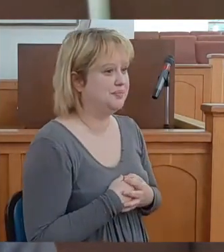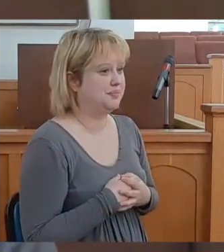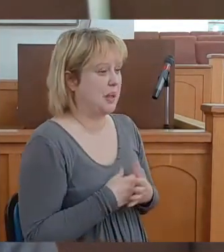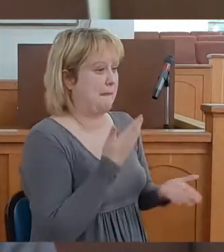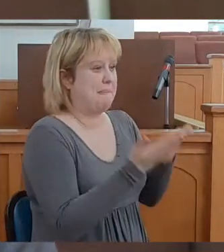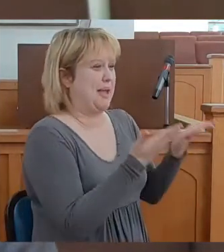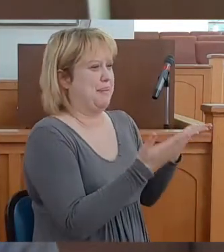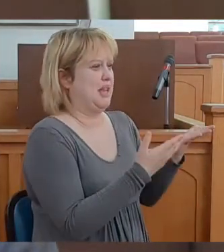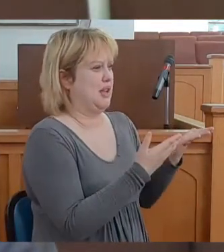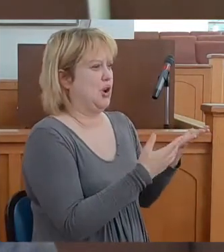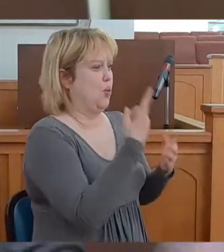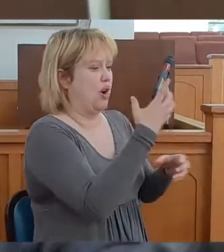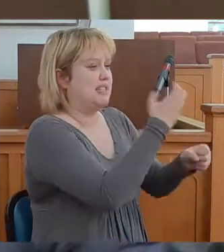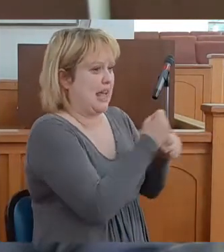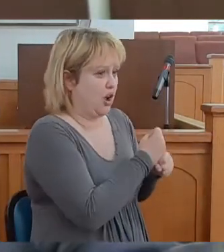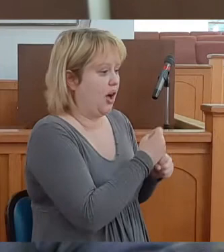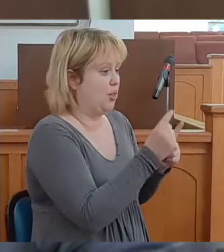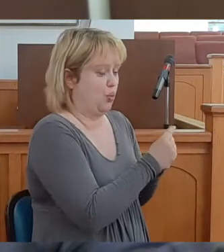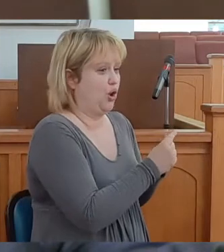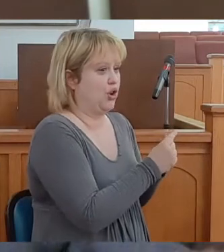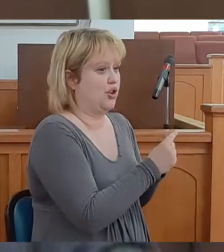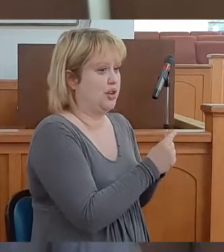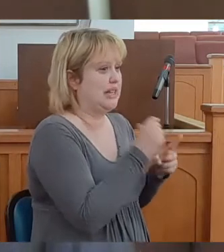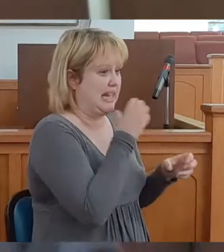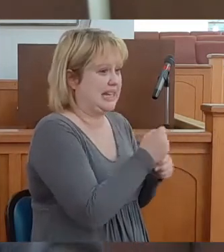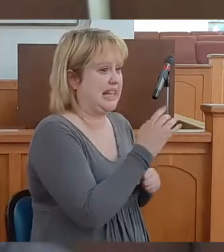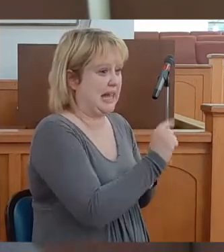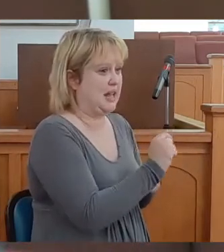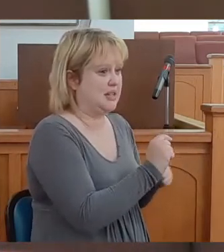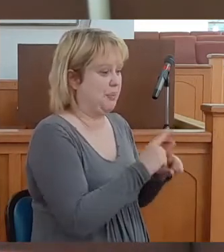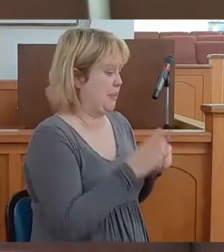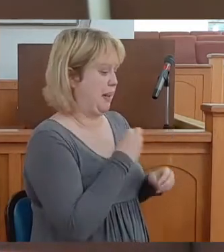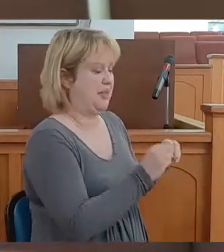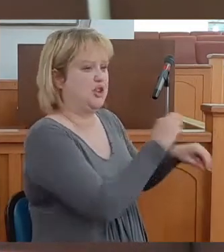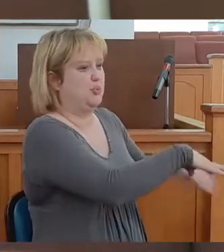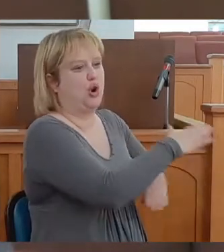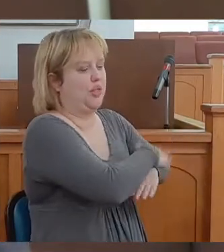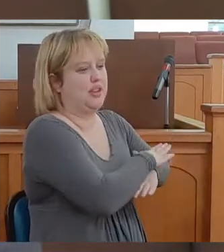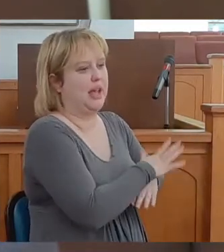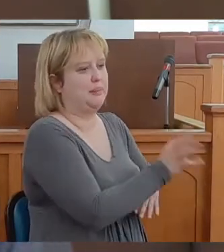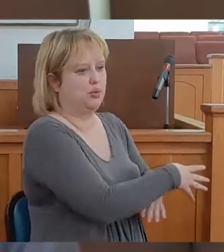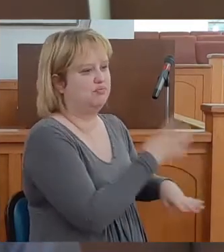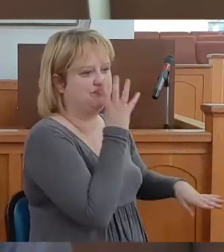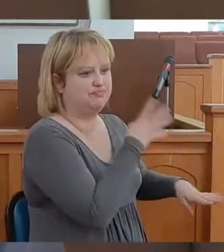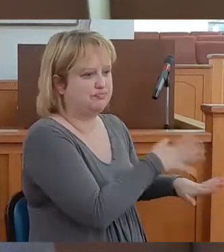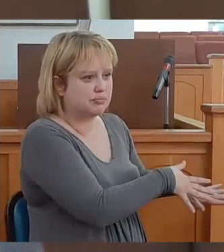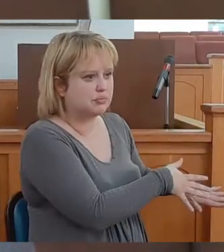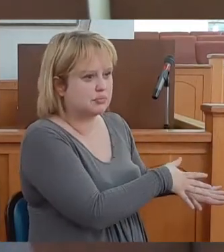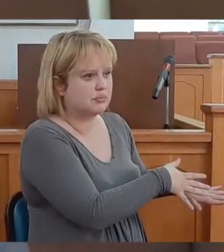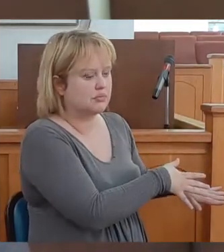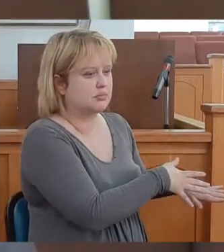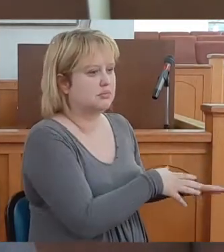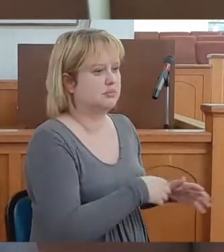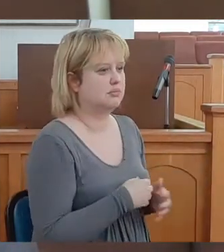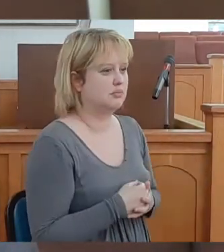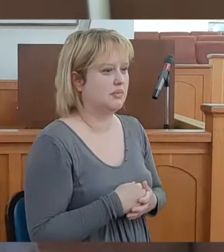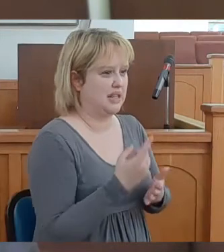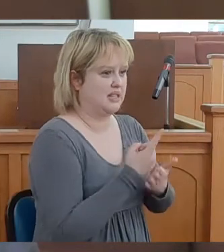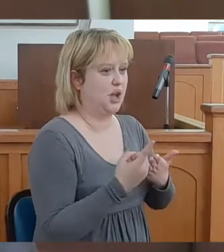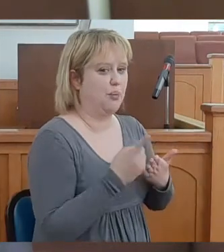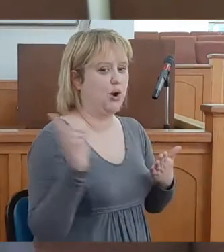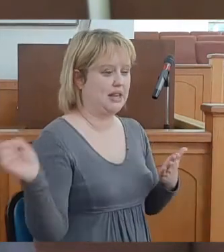Maybe the ones receive it didn't get it but maybe they laid it on the table. Somebody came by